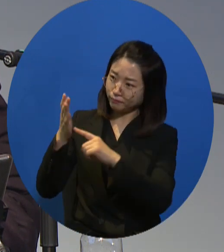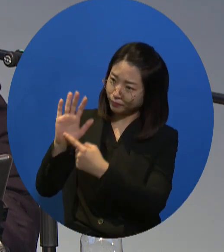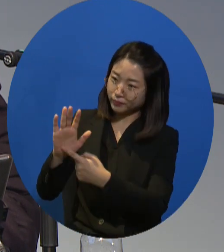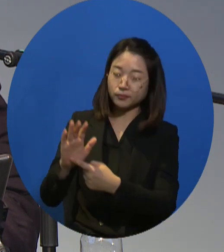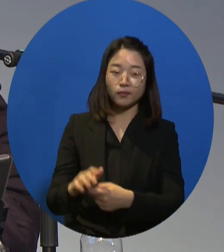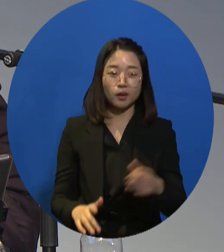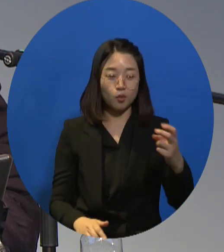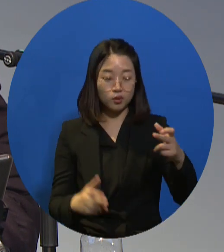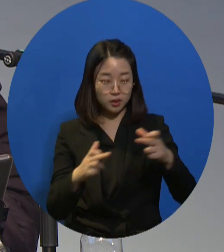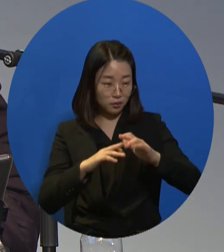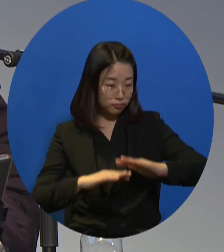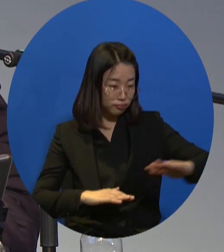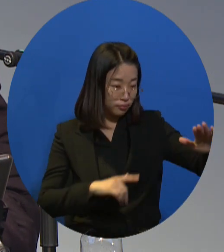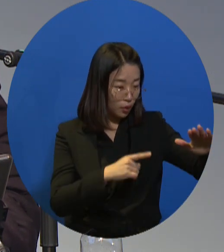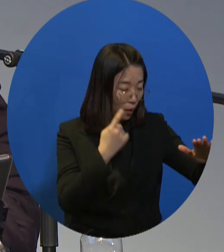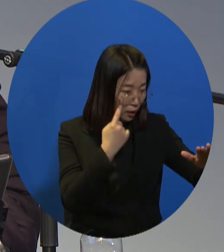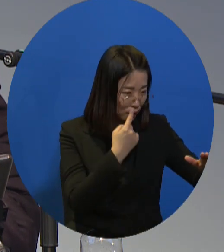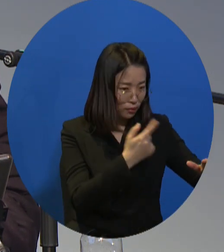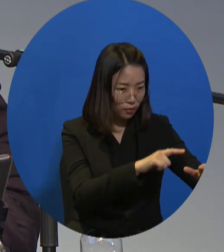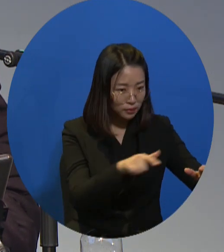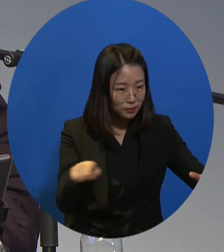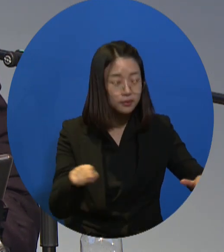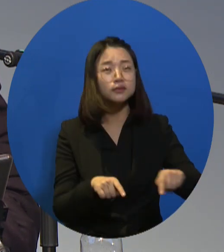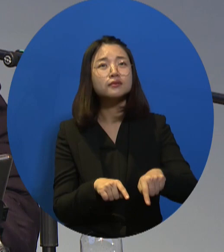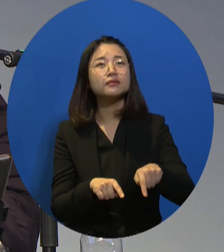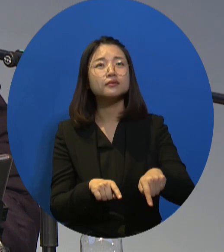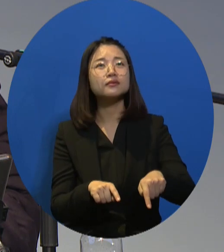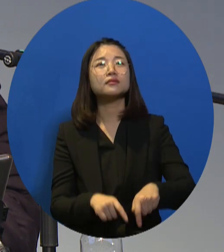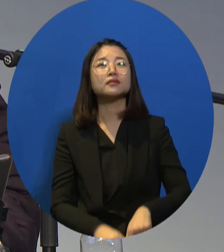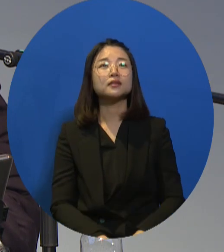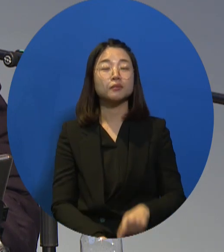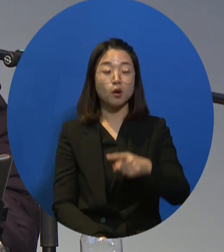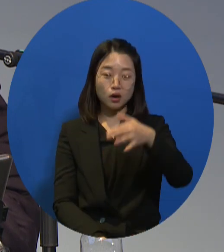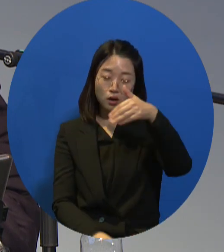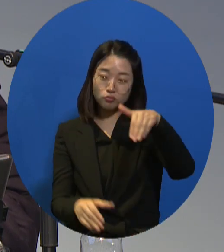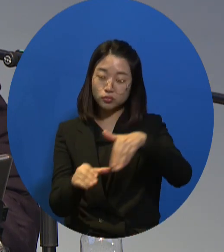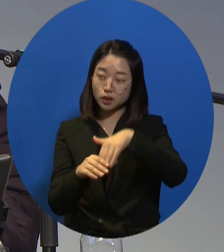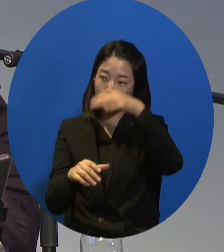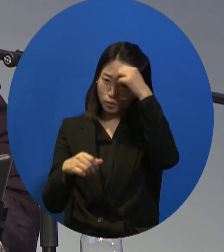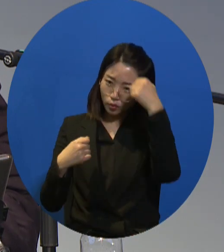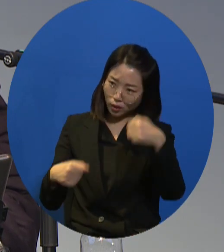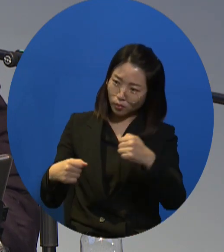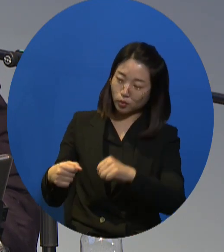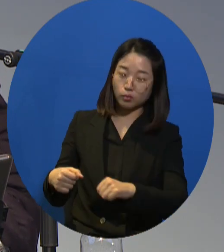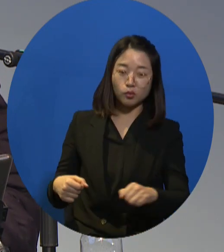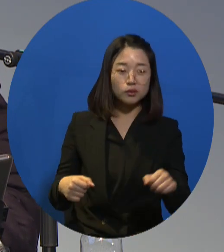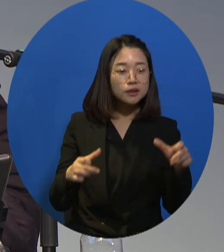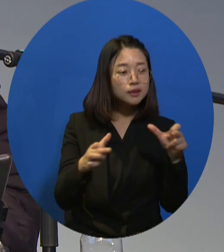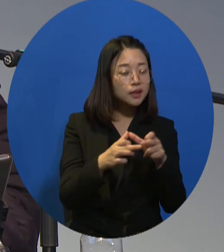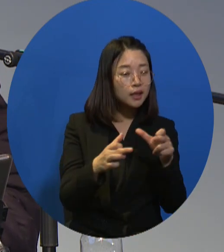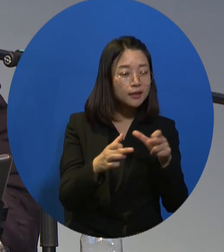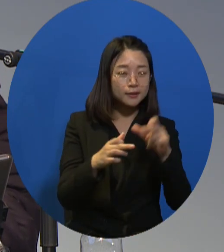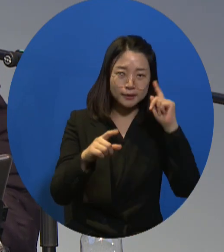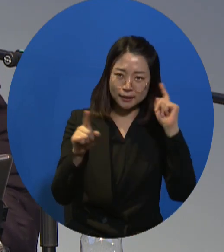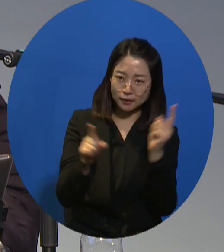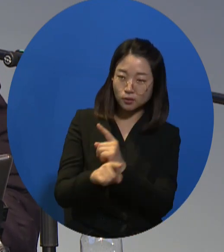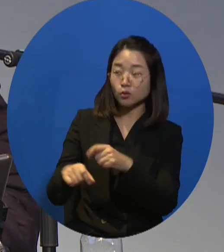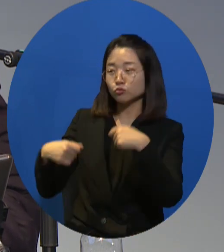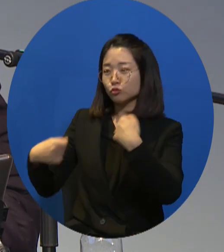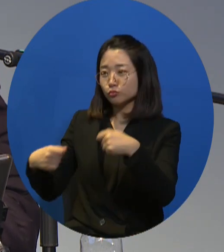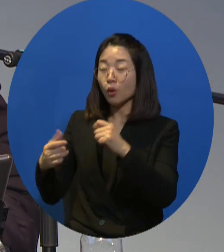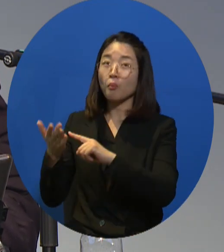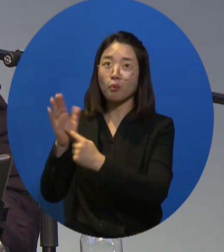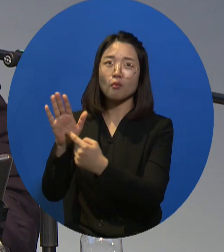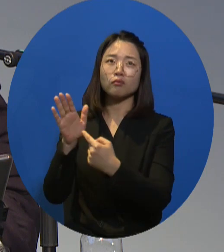conference. They would monitor the facilities for disabled persons and they will perform music or